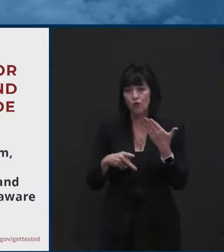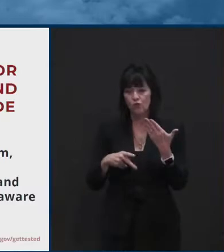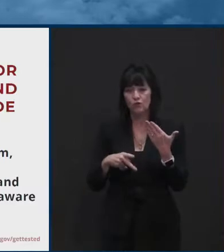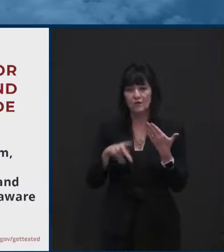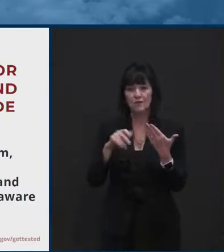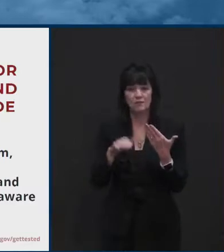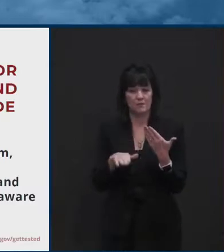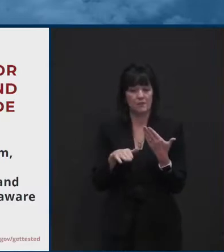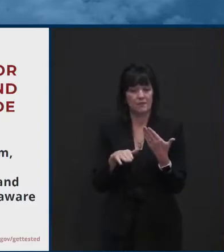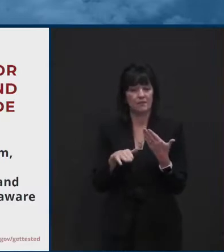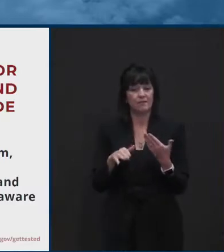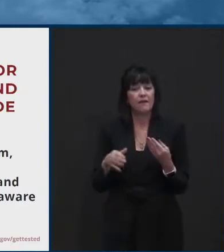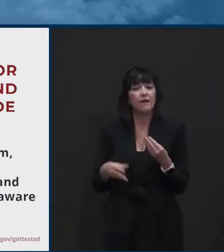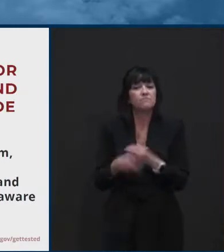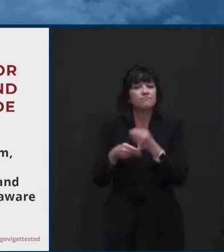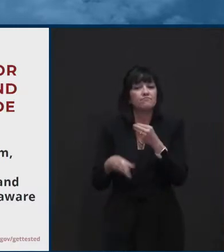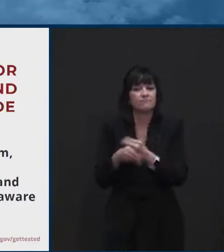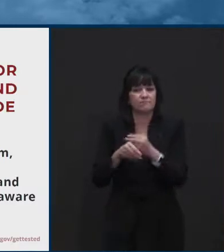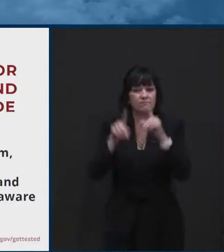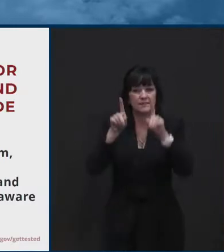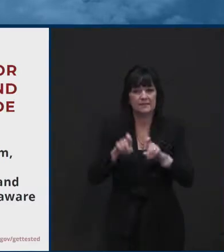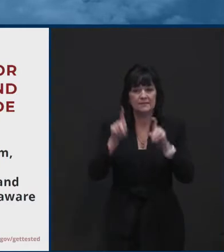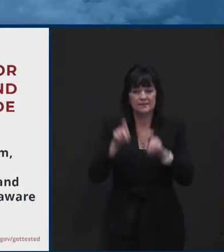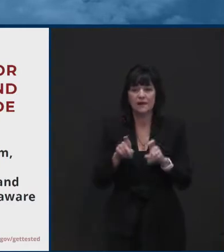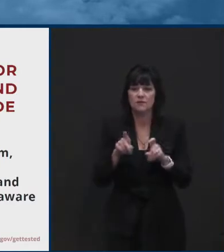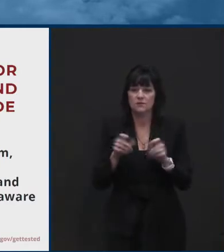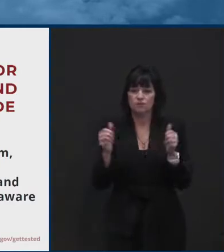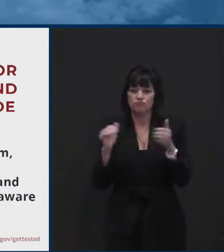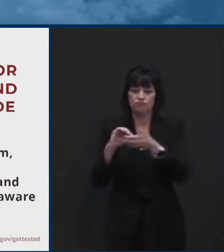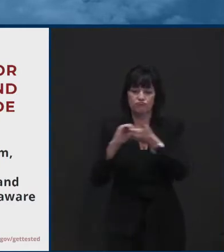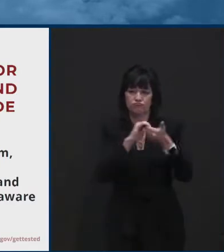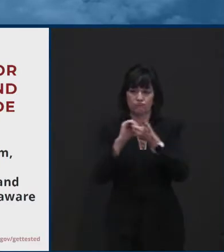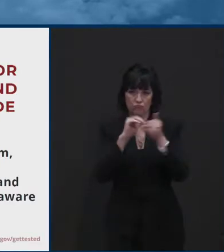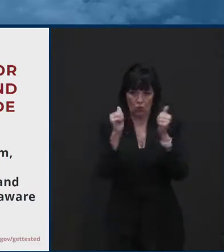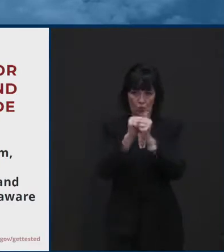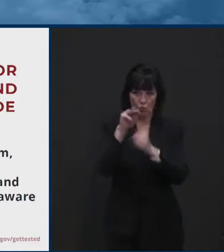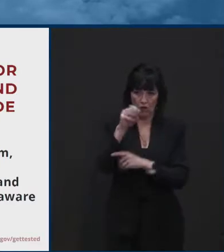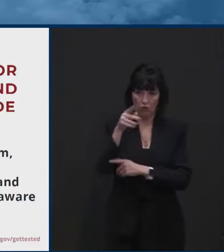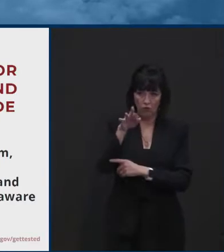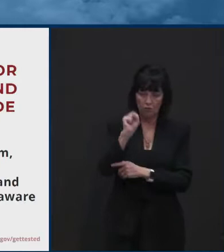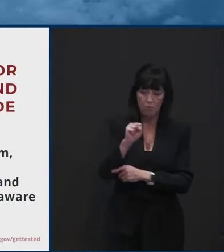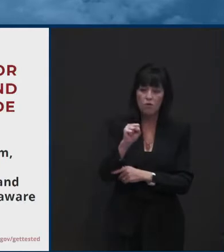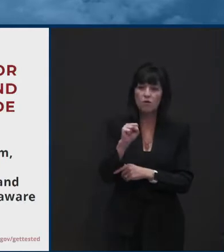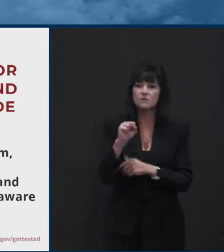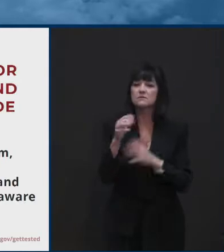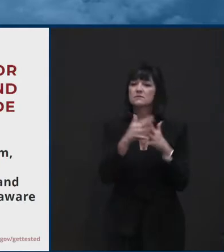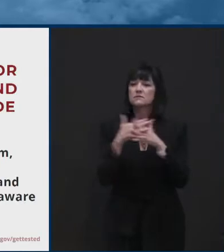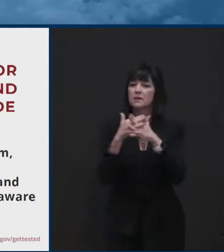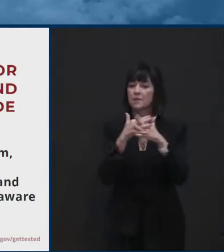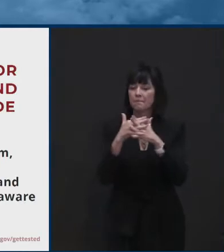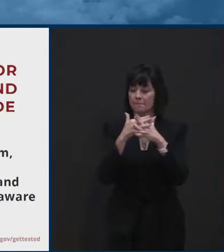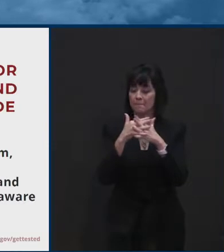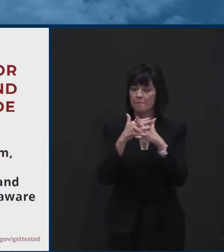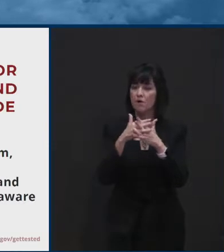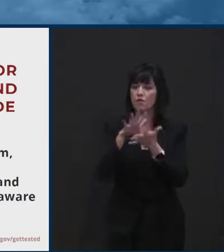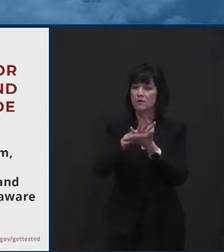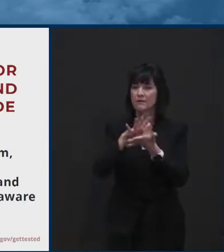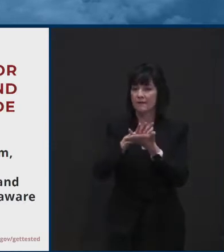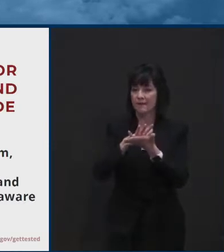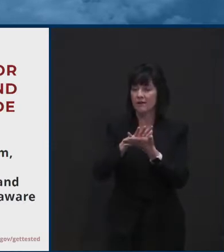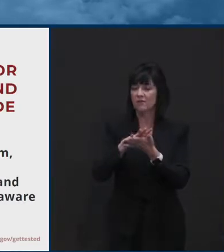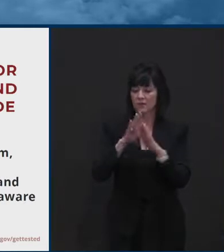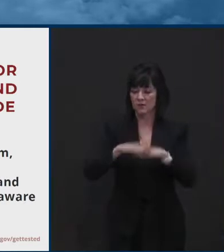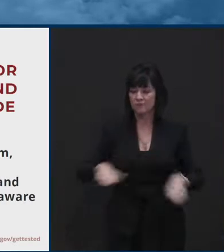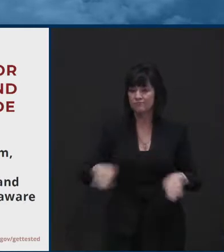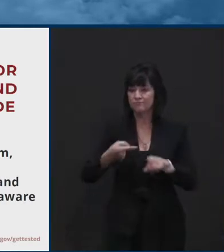additional antigen testing to locations throughout the state. They've worked with New Moores, the American Academy of Pediatrics, and really pediatric providers across the state